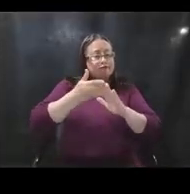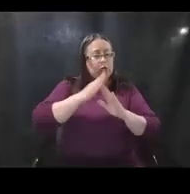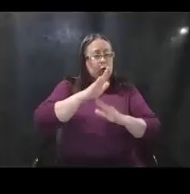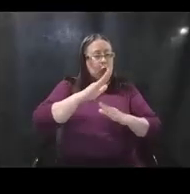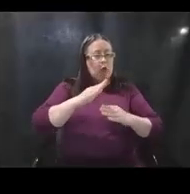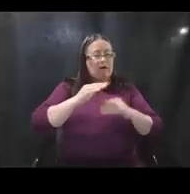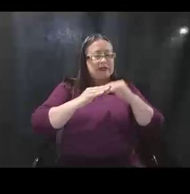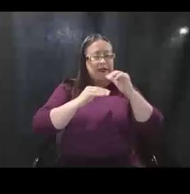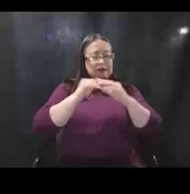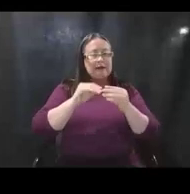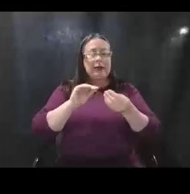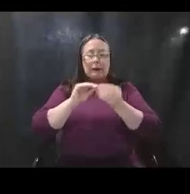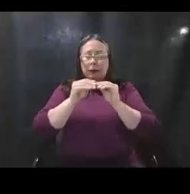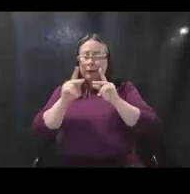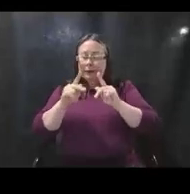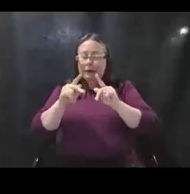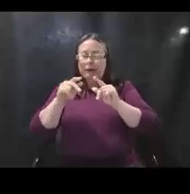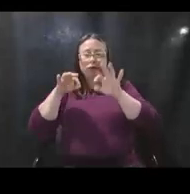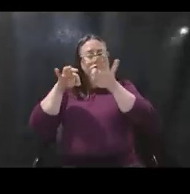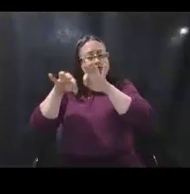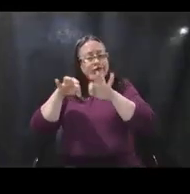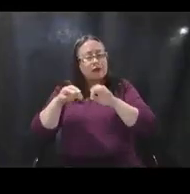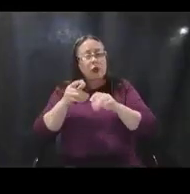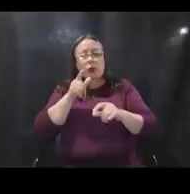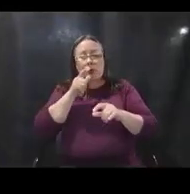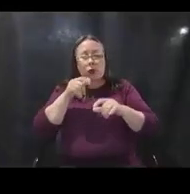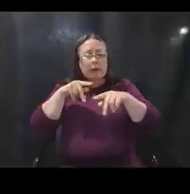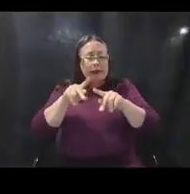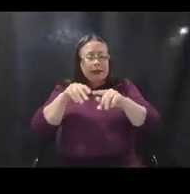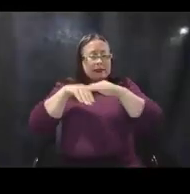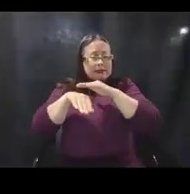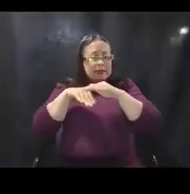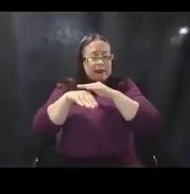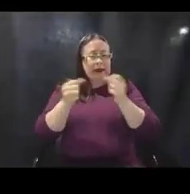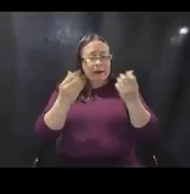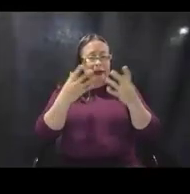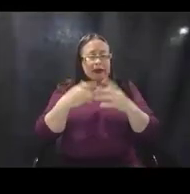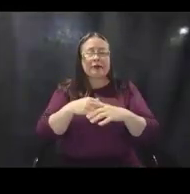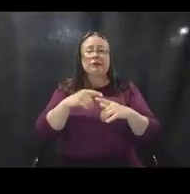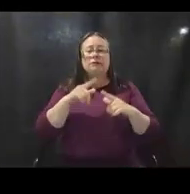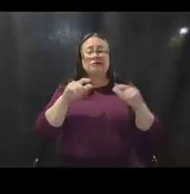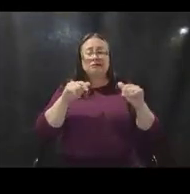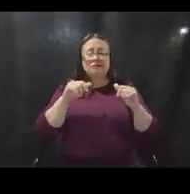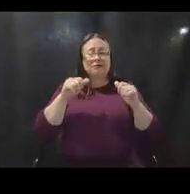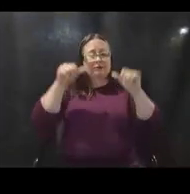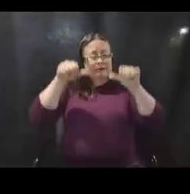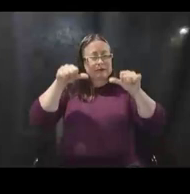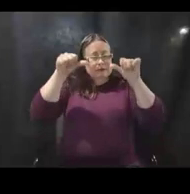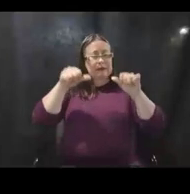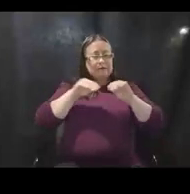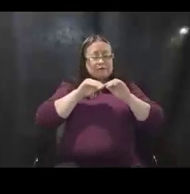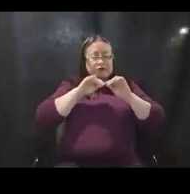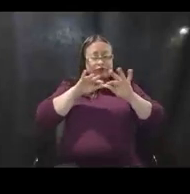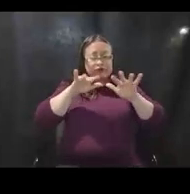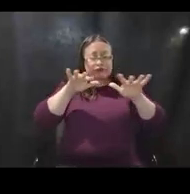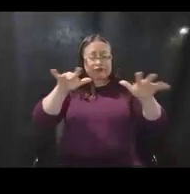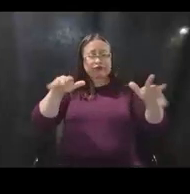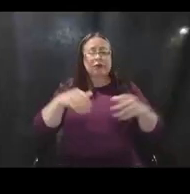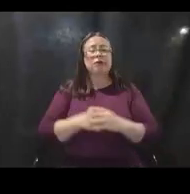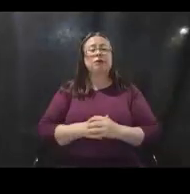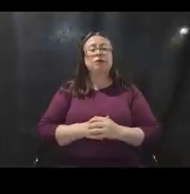number of people that are allowed in at a time, things of things of that nature, um, that are kind of scattered throughout, throughout the pandemic. Um,